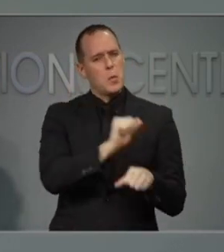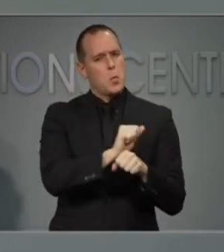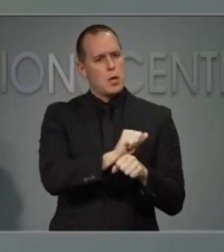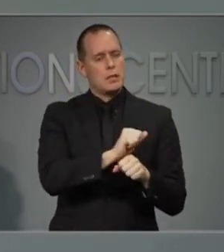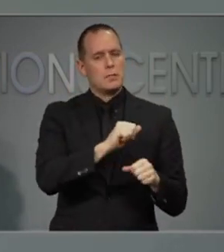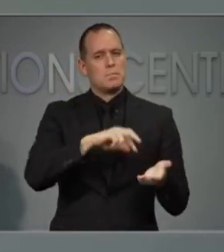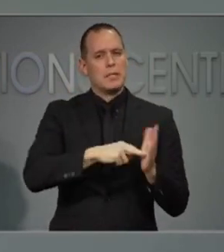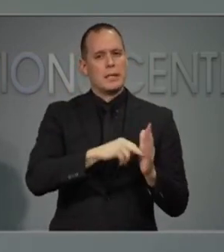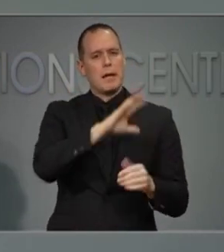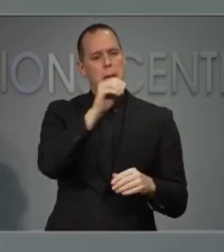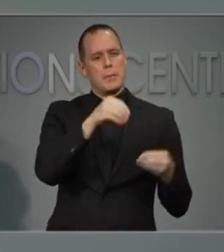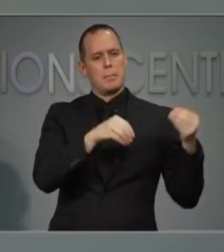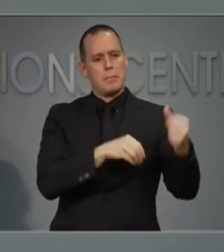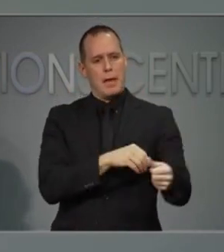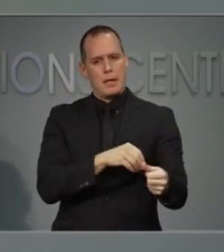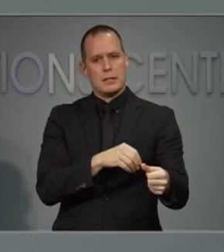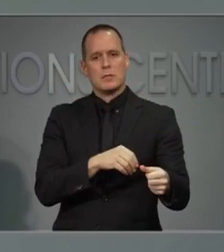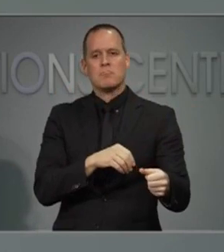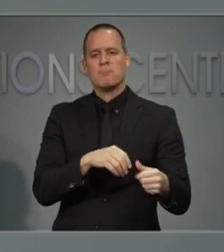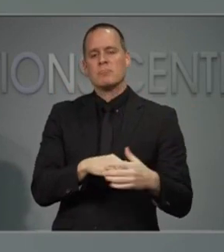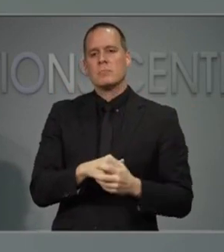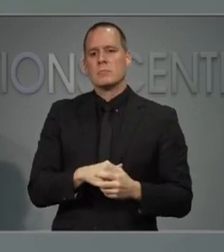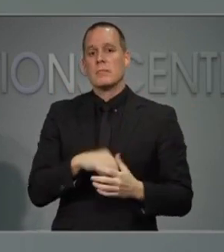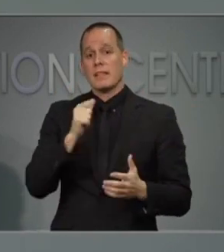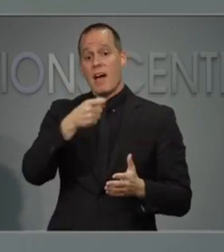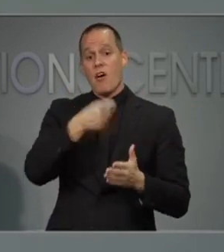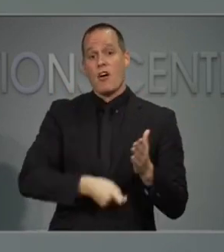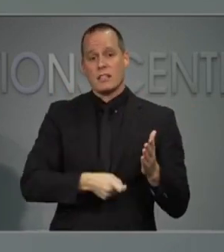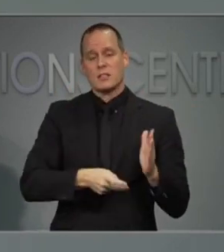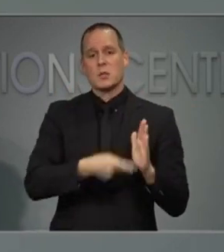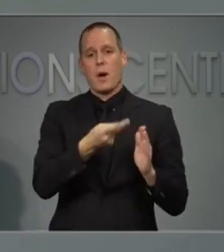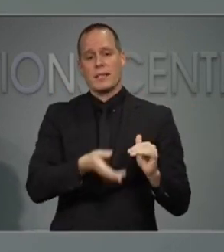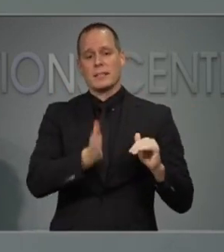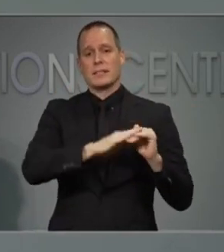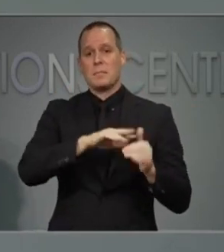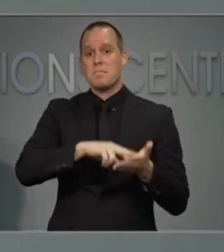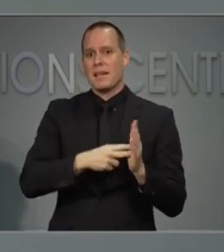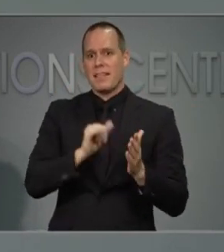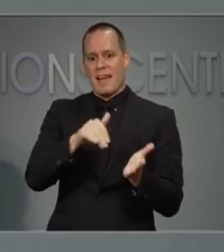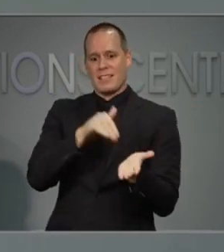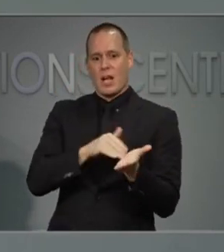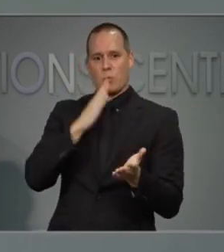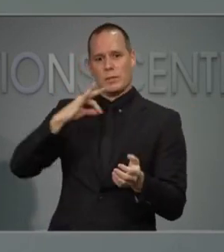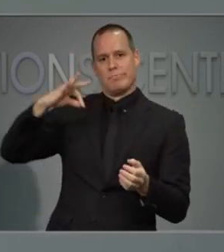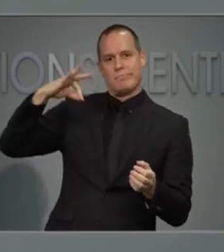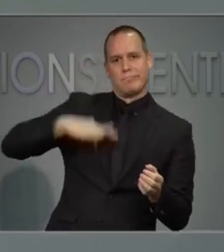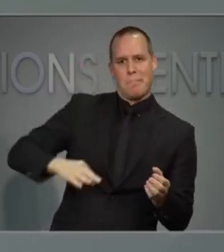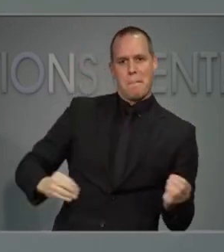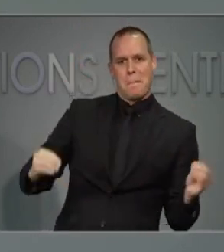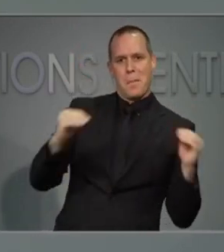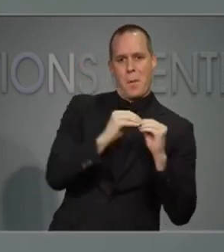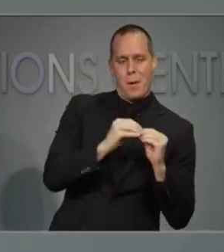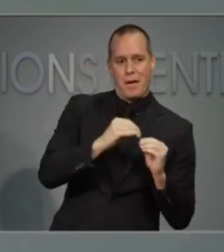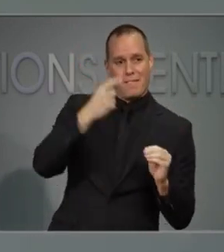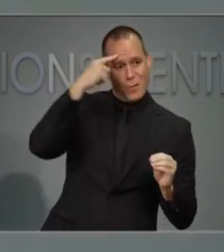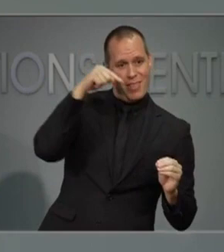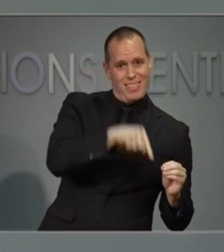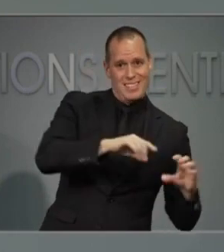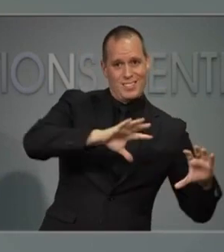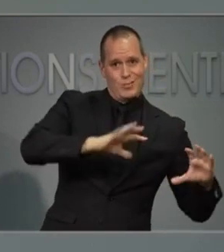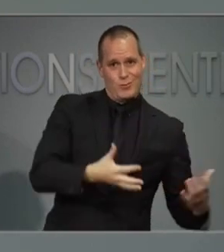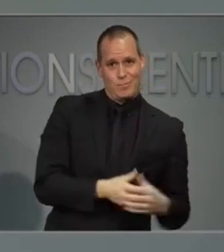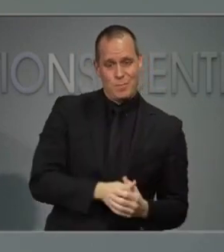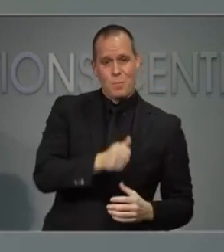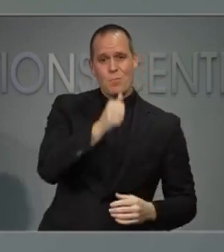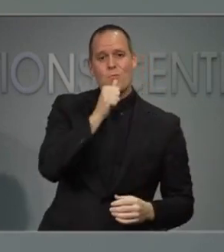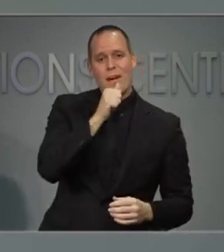twice as much as a Medicaid Medicaid patient. So think about that. Twice as much counting for the private